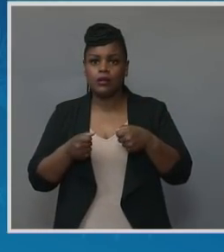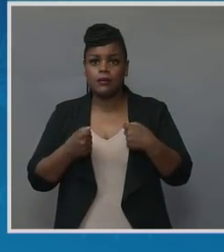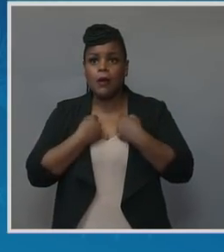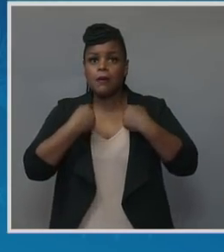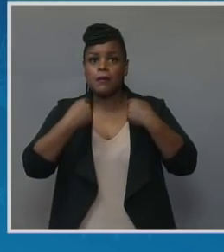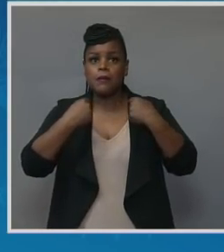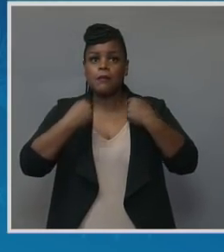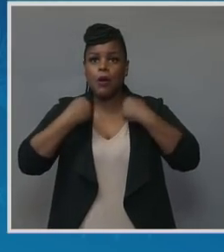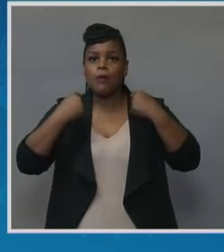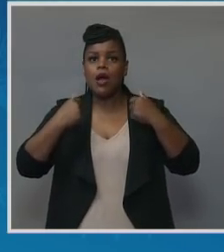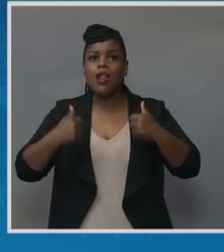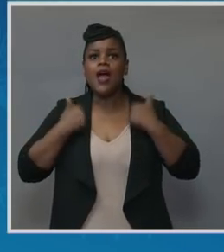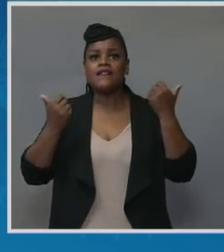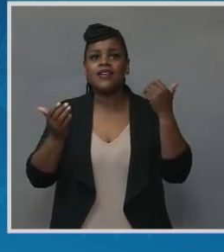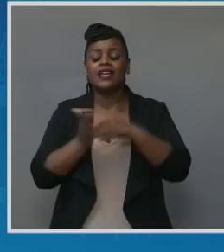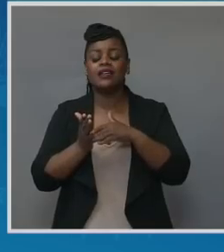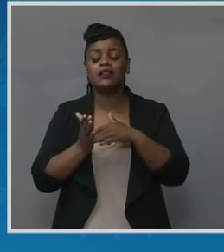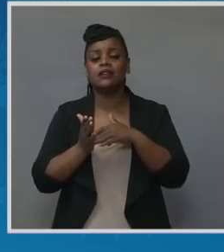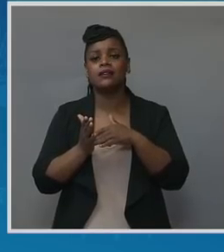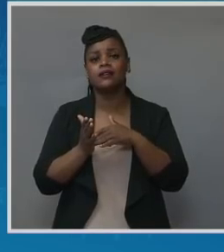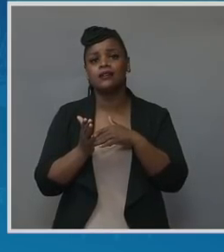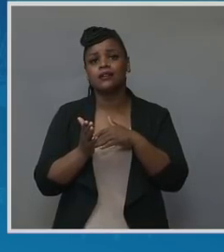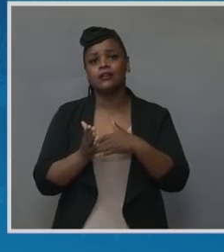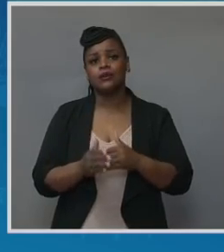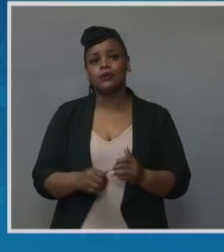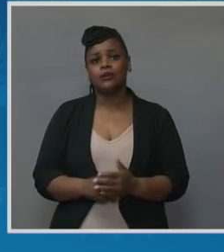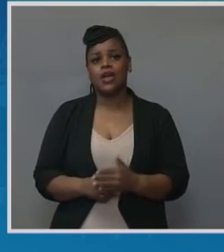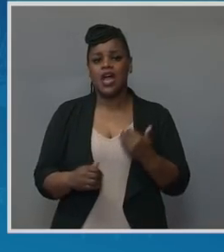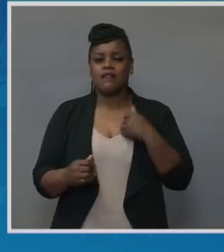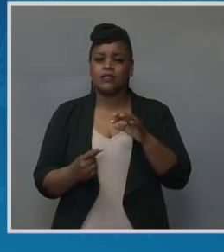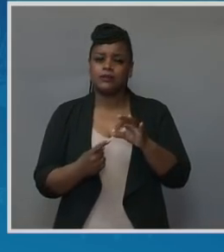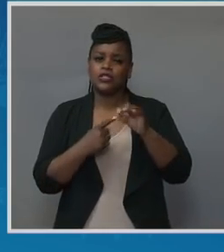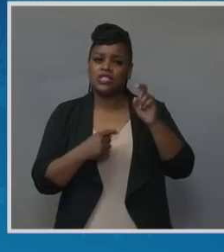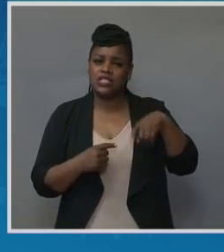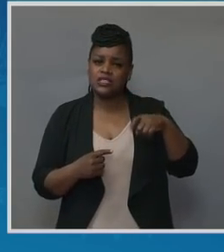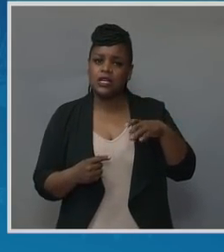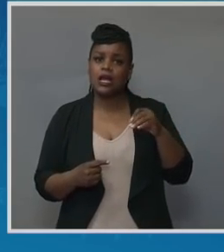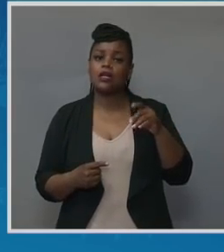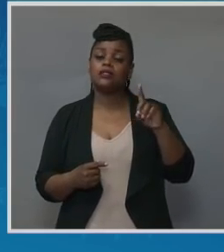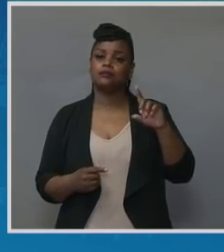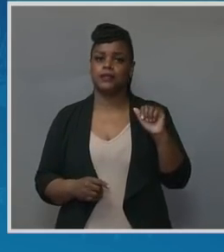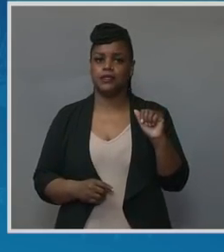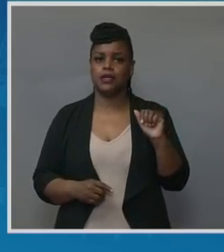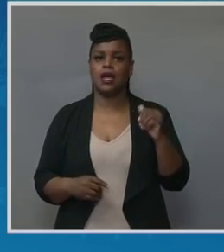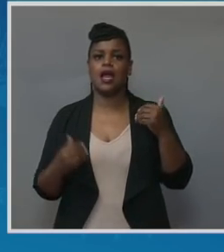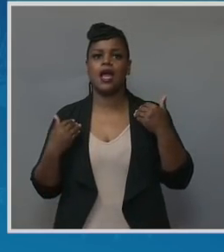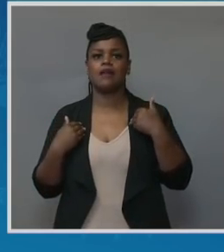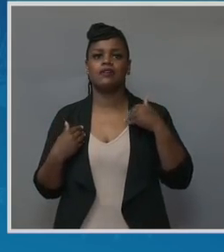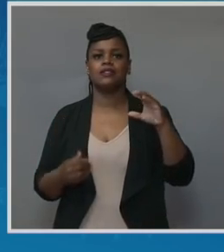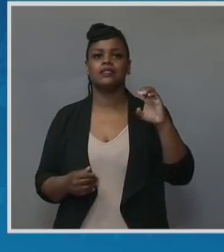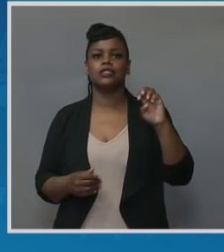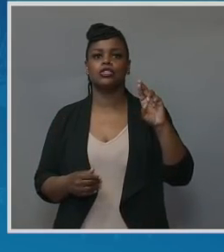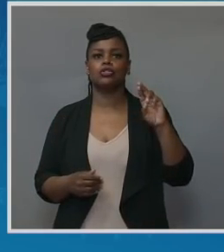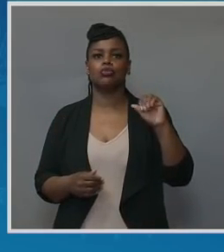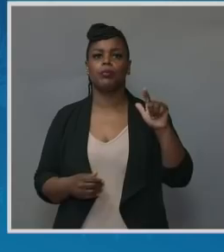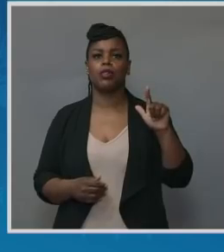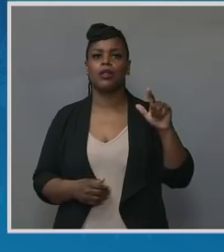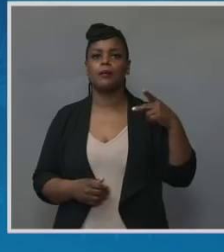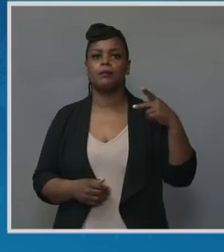he does have special needs and a disability. He was diagnosed with cerebral palsy at one years old.